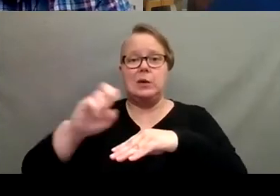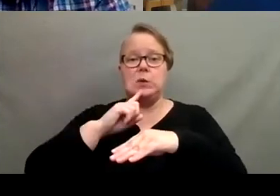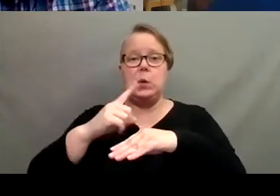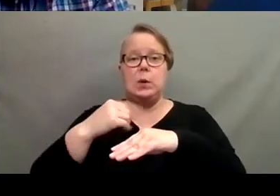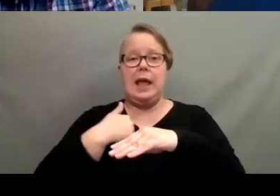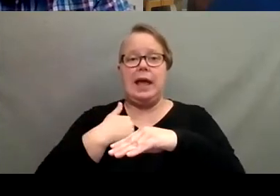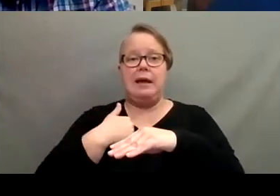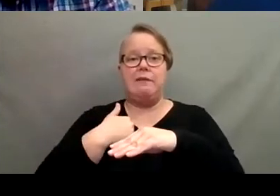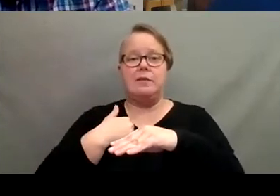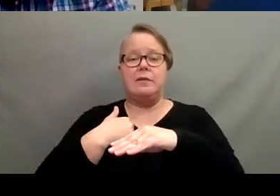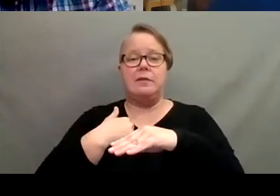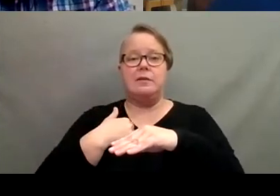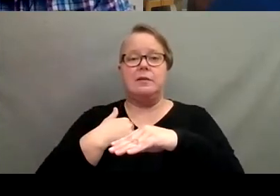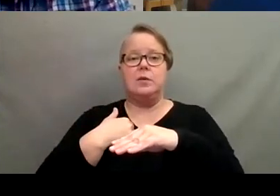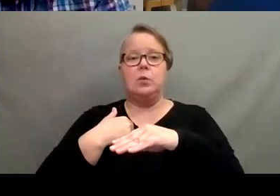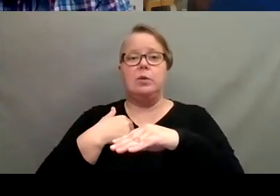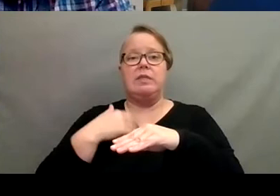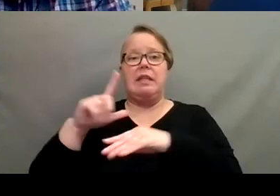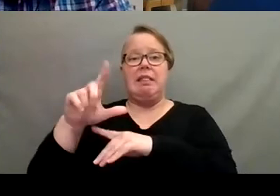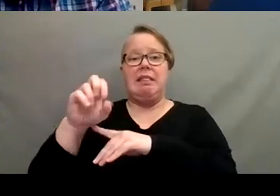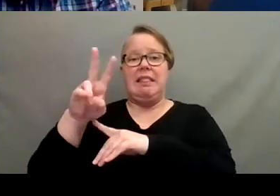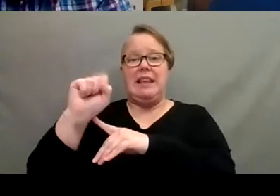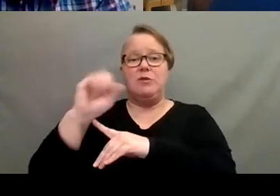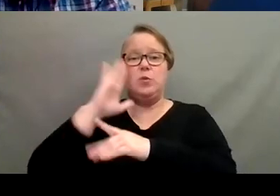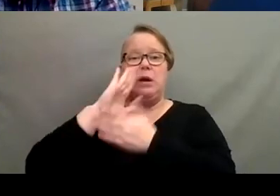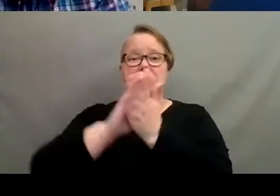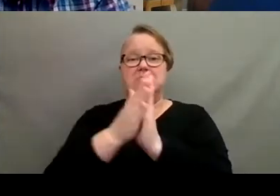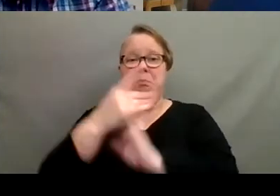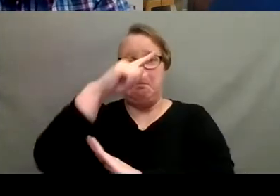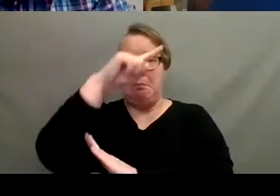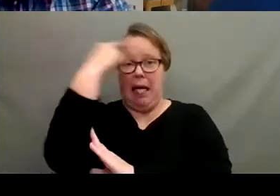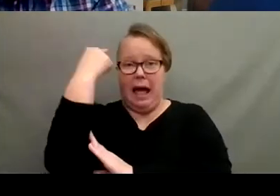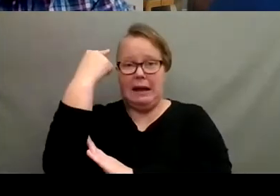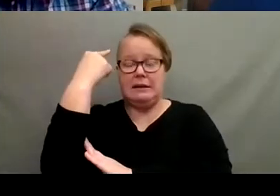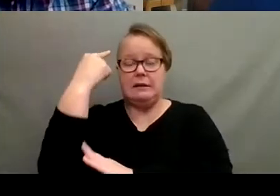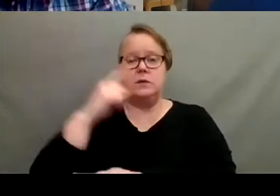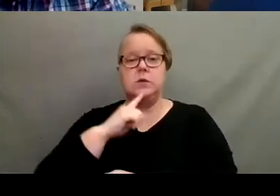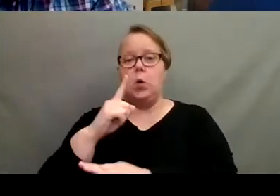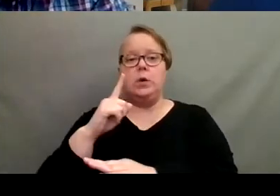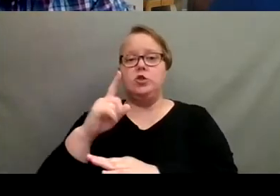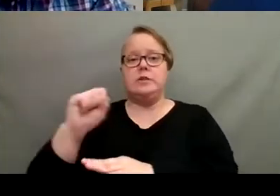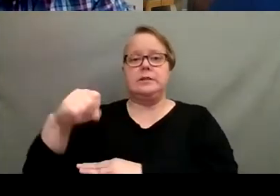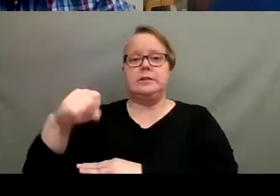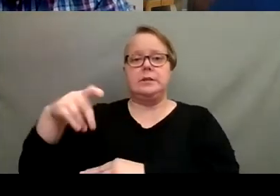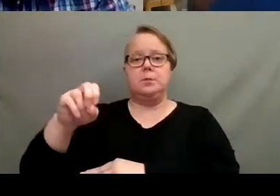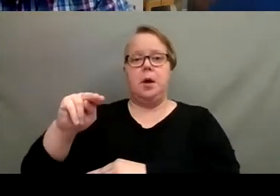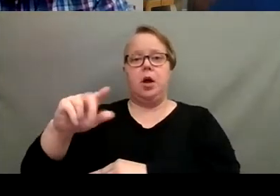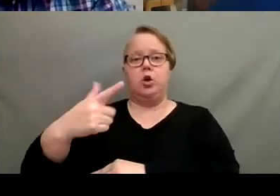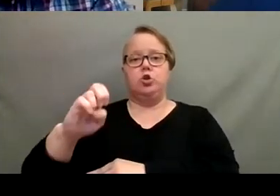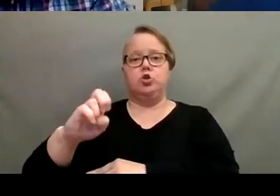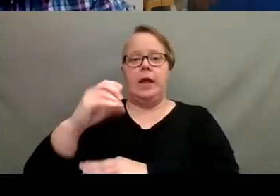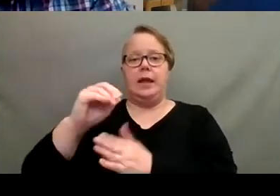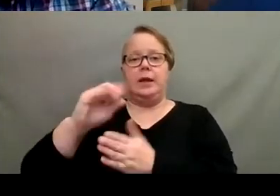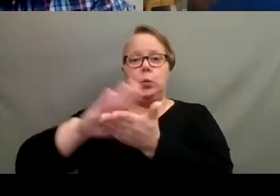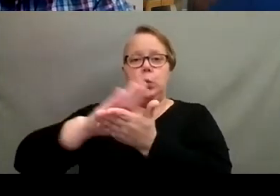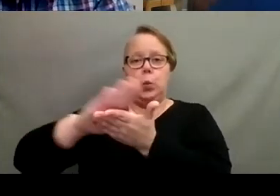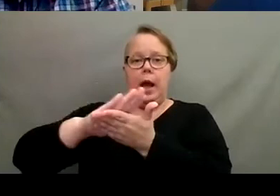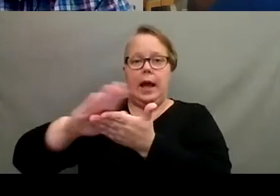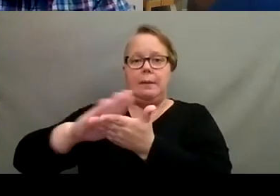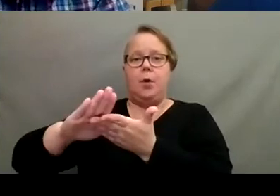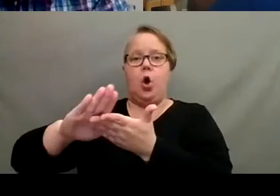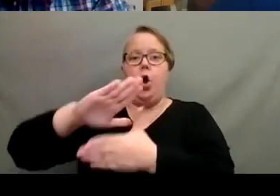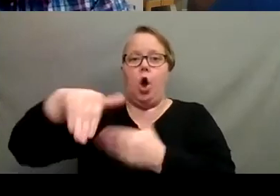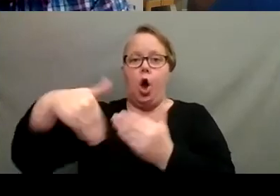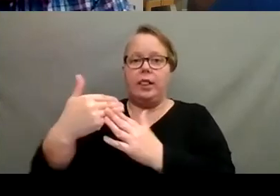leaves sometimes end up being black because of all the, the city mold and stuff. So we just go in with a sponge, wipe all the leaves down and then